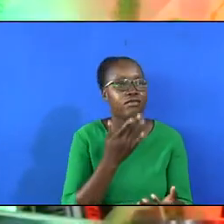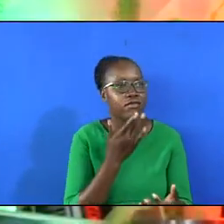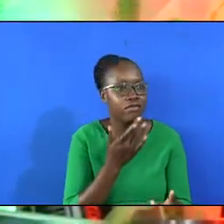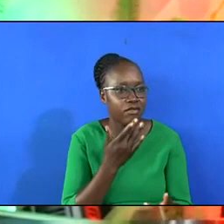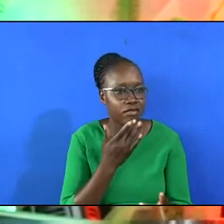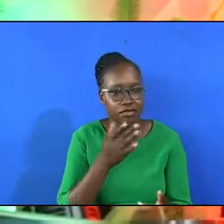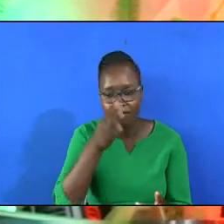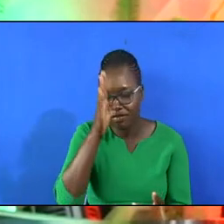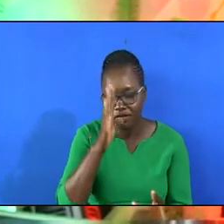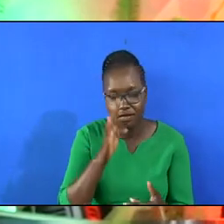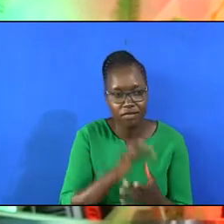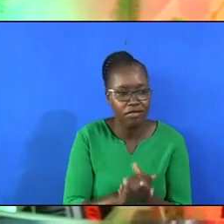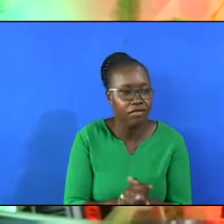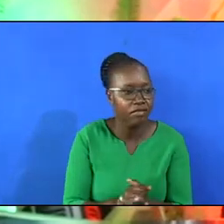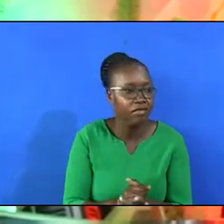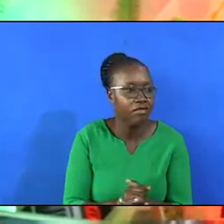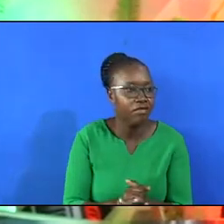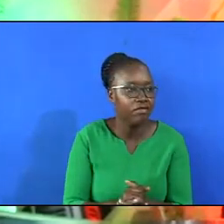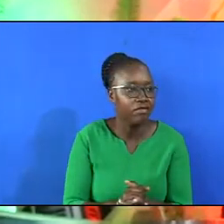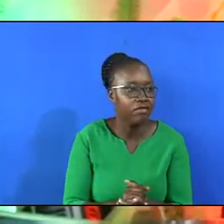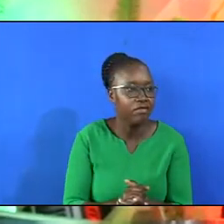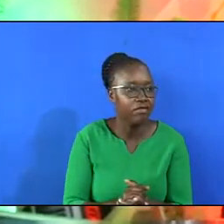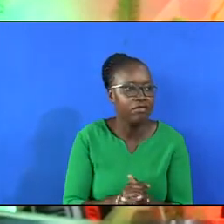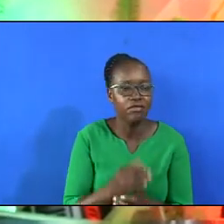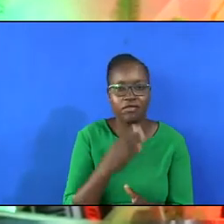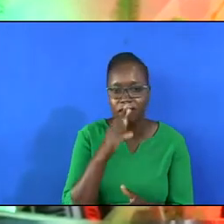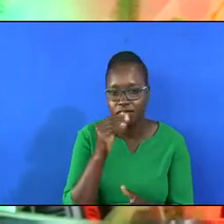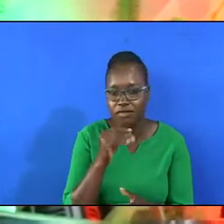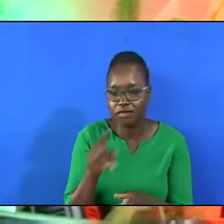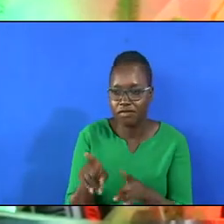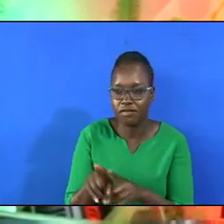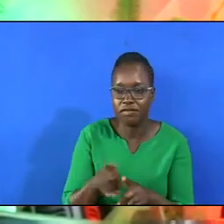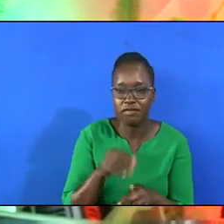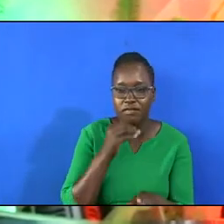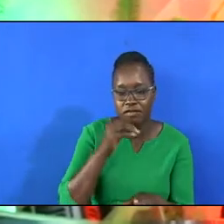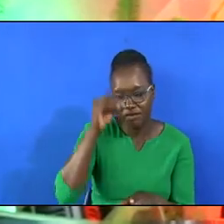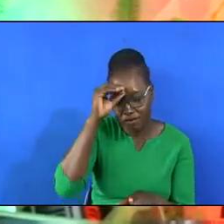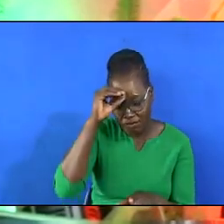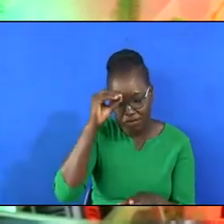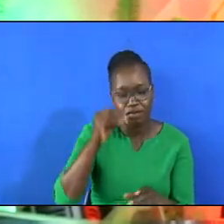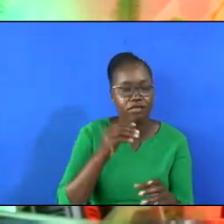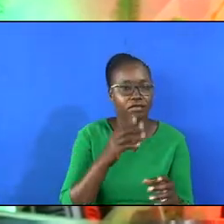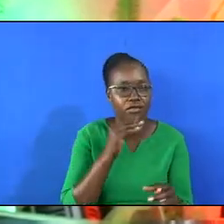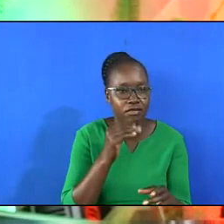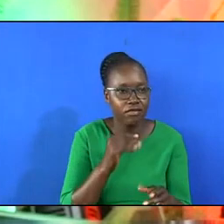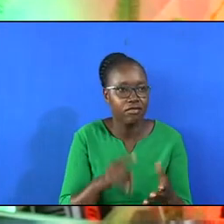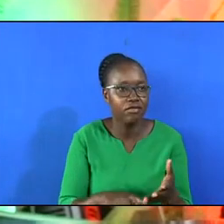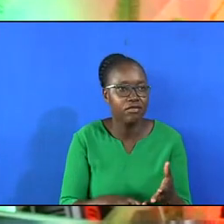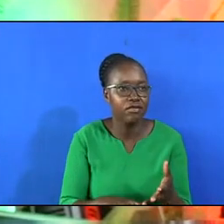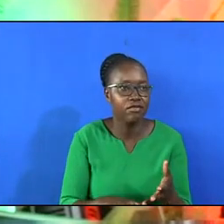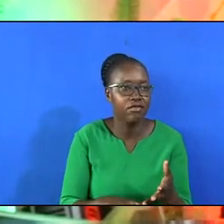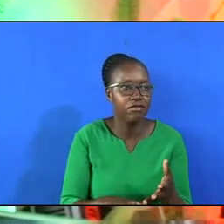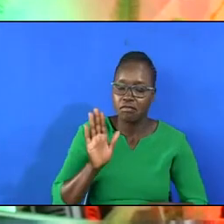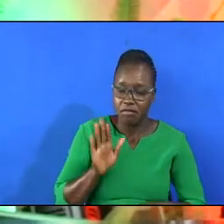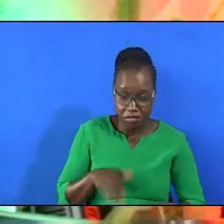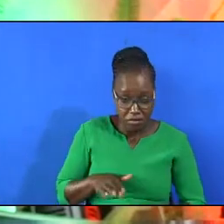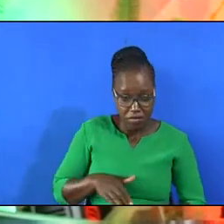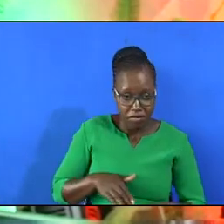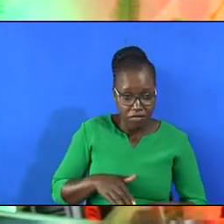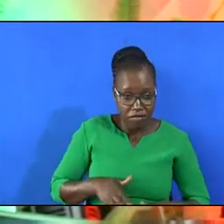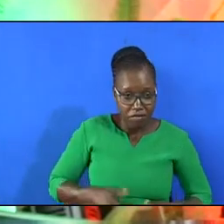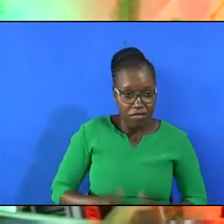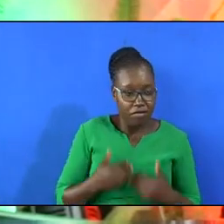of God he's going to speak to orphans he's going to speak to a barren woman